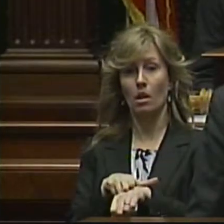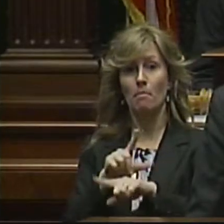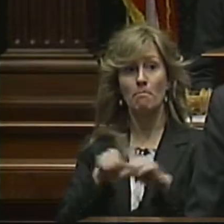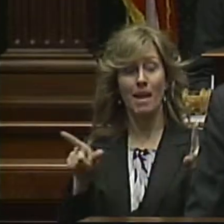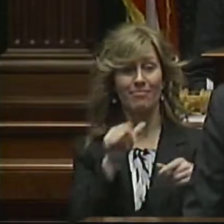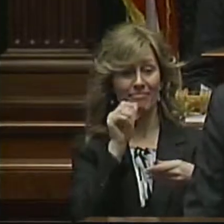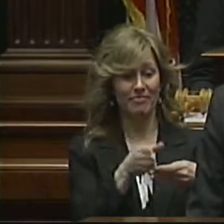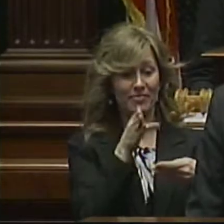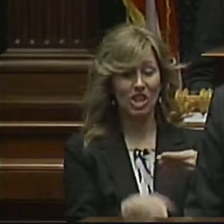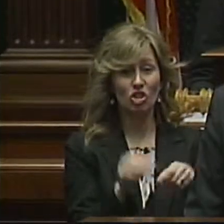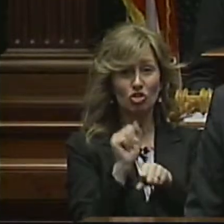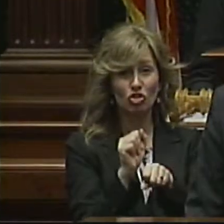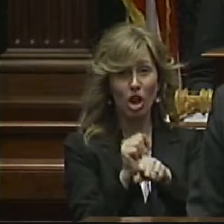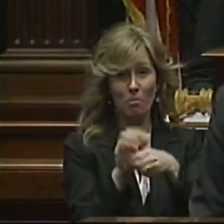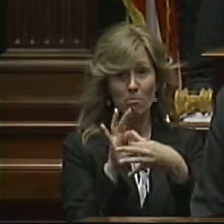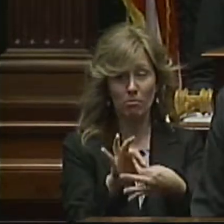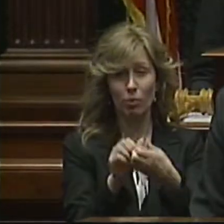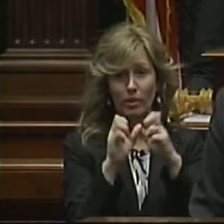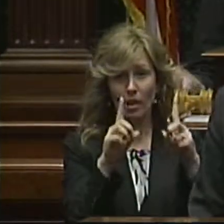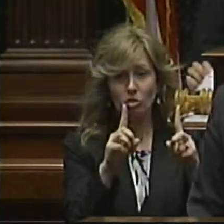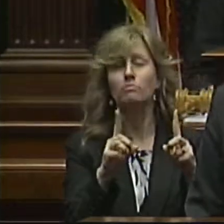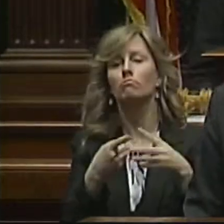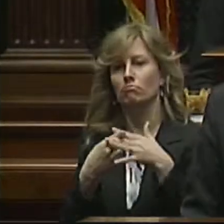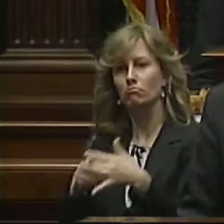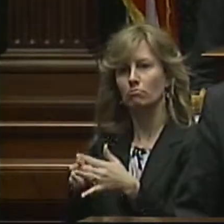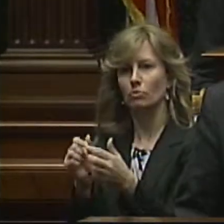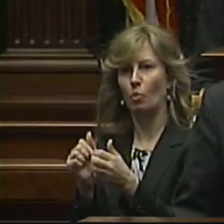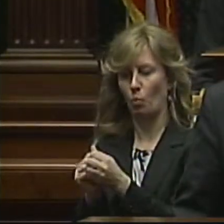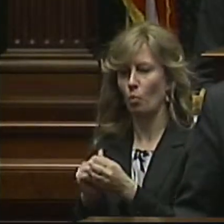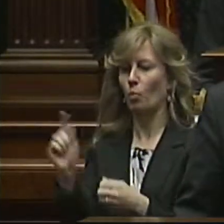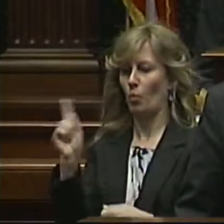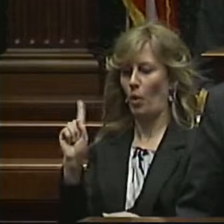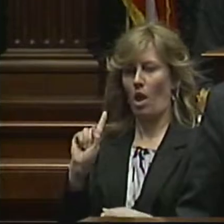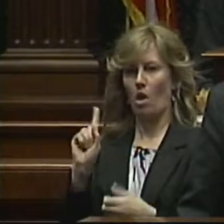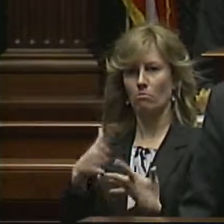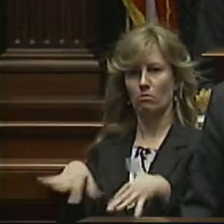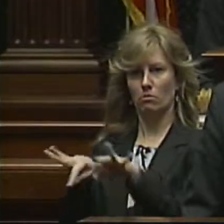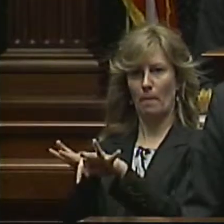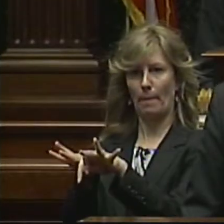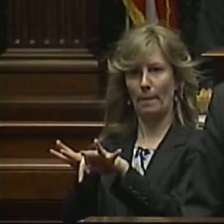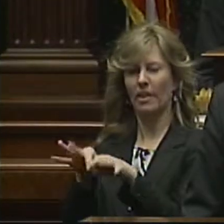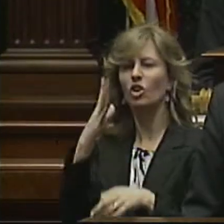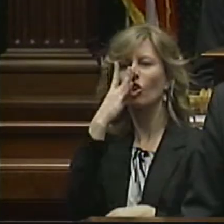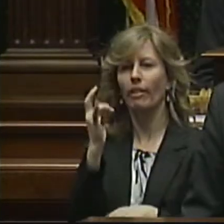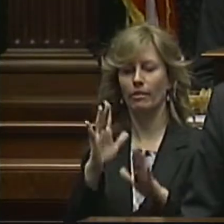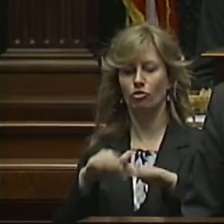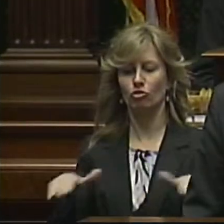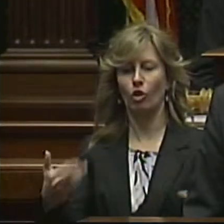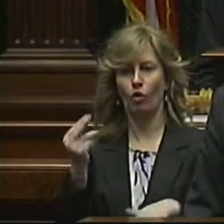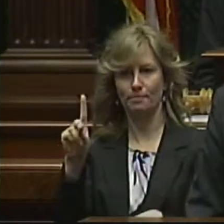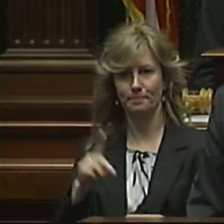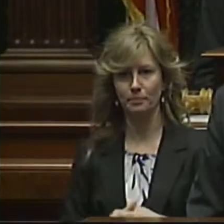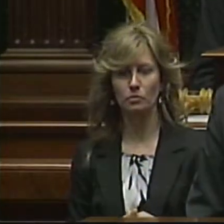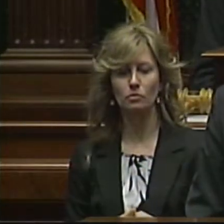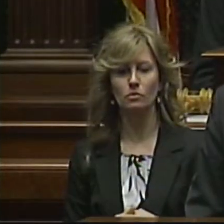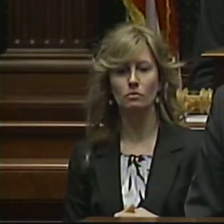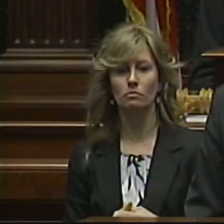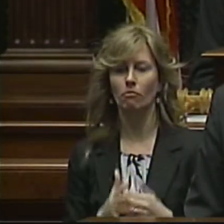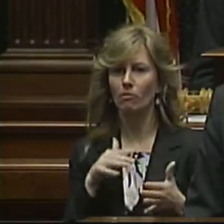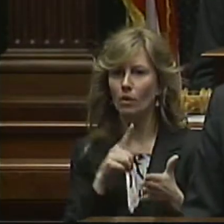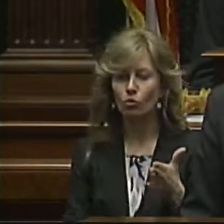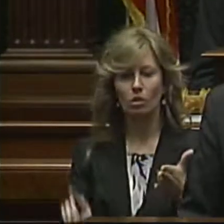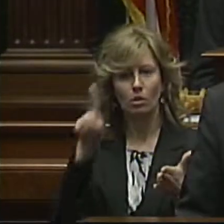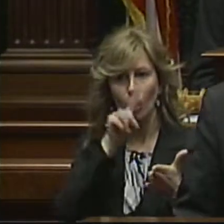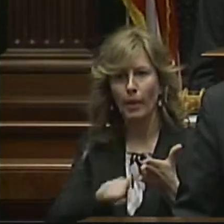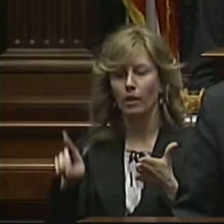job on education starts where it matters most, in early childhood. Study after study